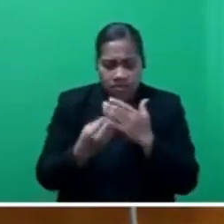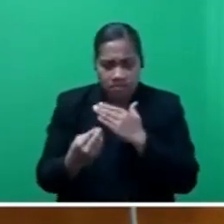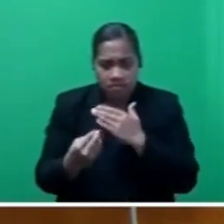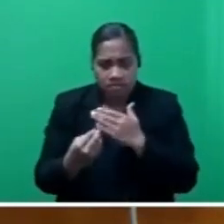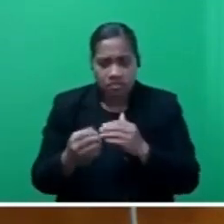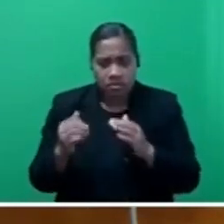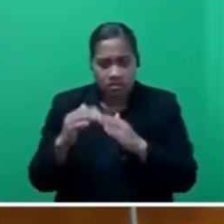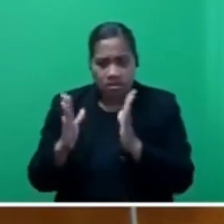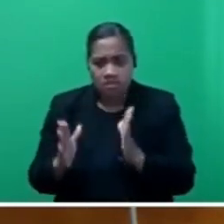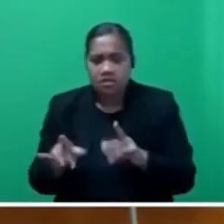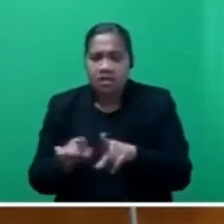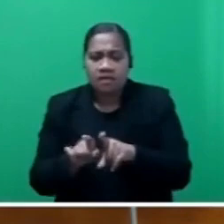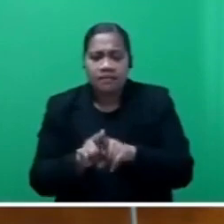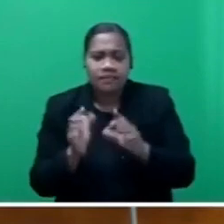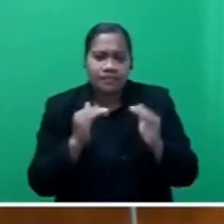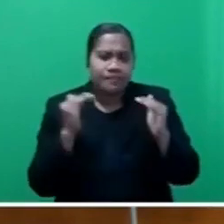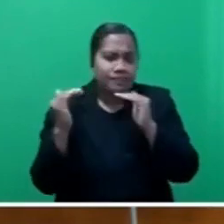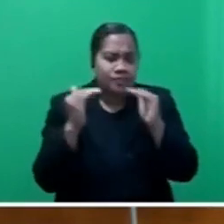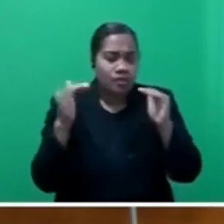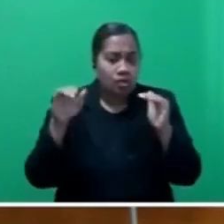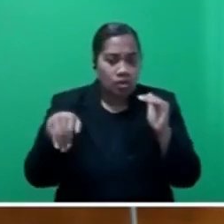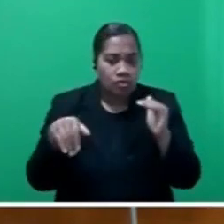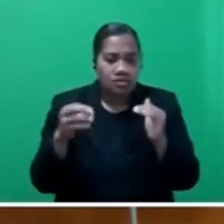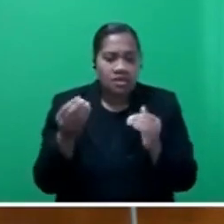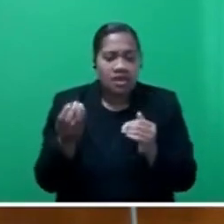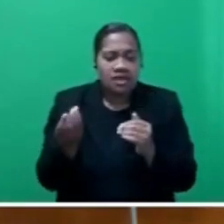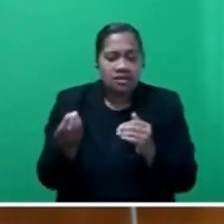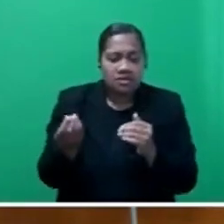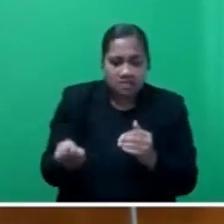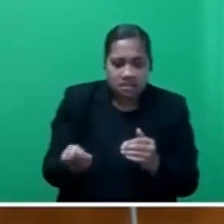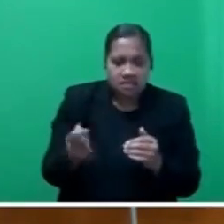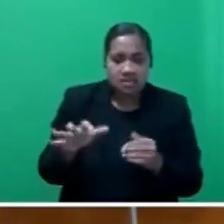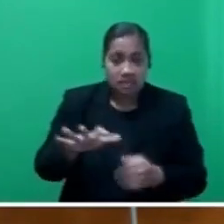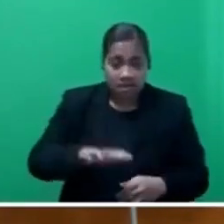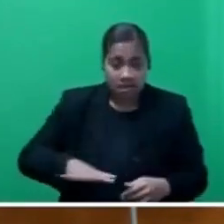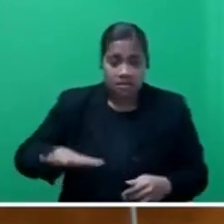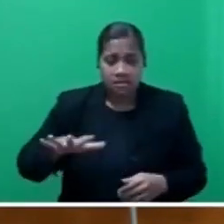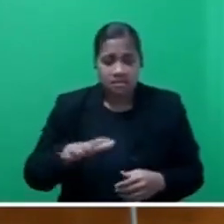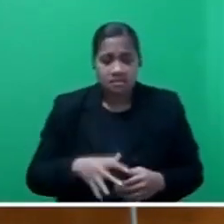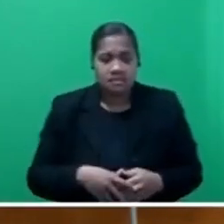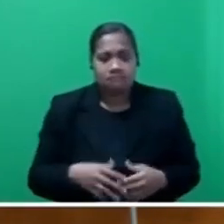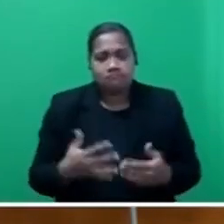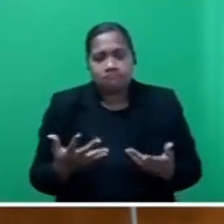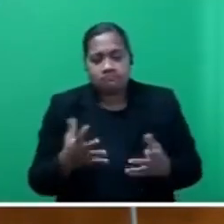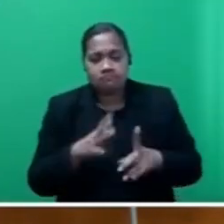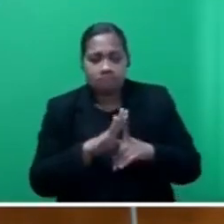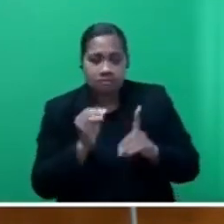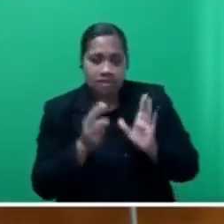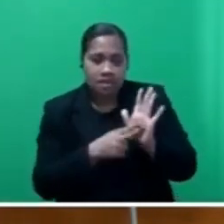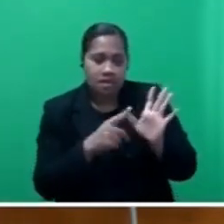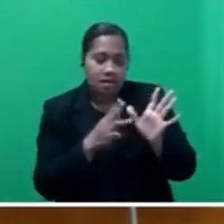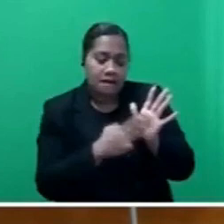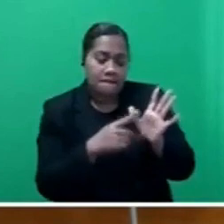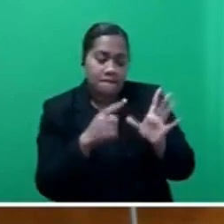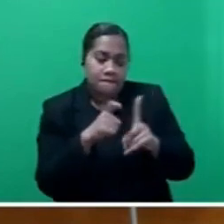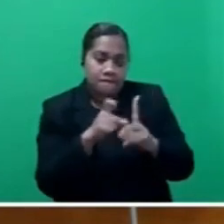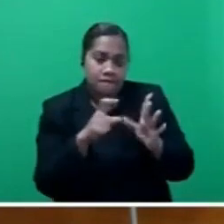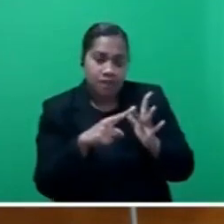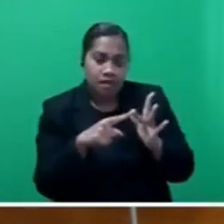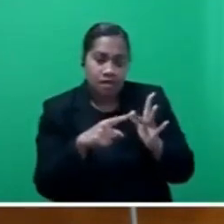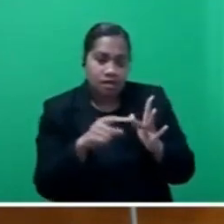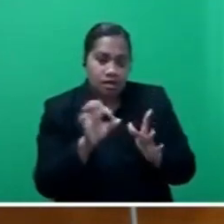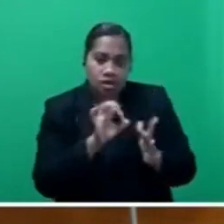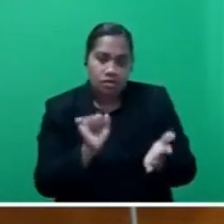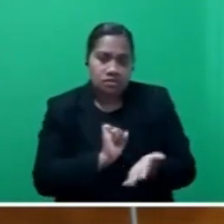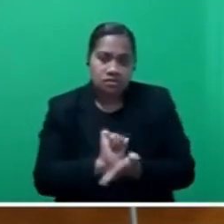standard sets of homes in certain areas, say in Amandi, should not sell for more